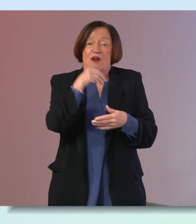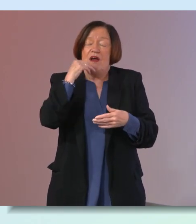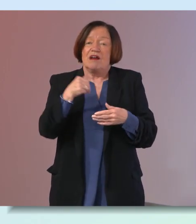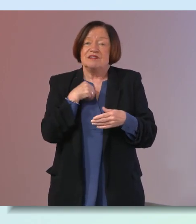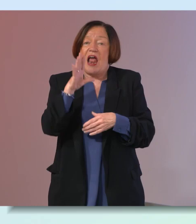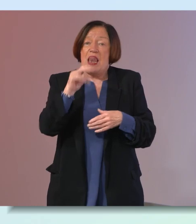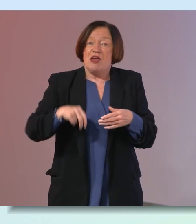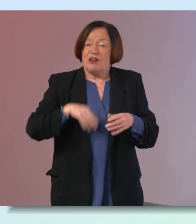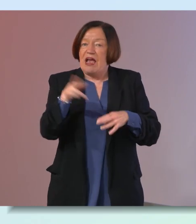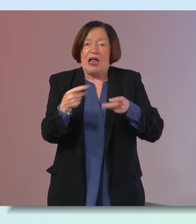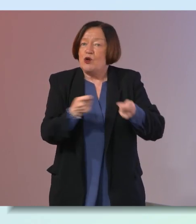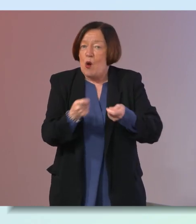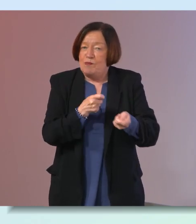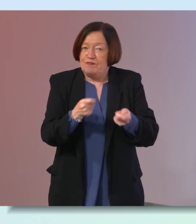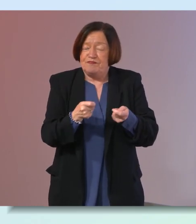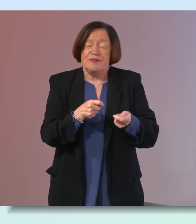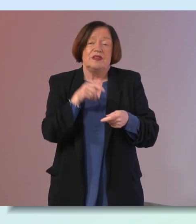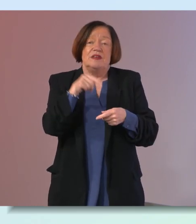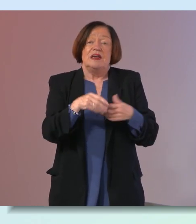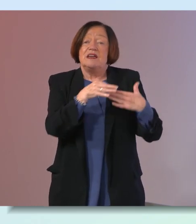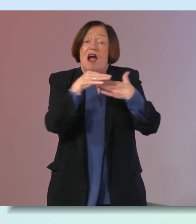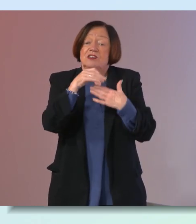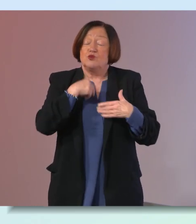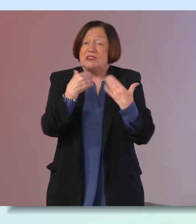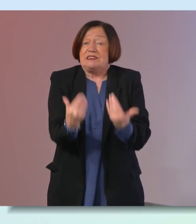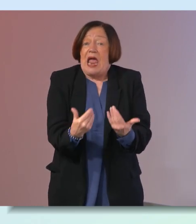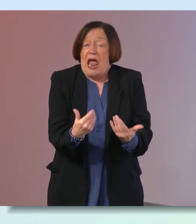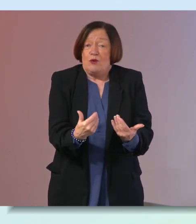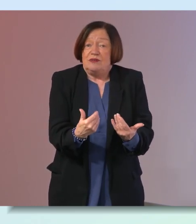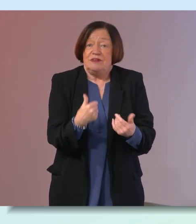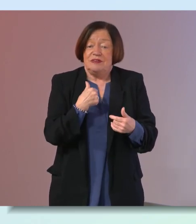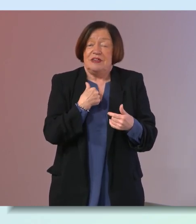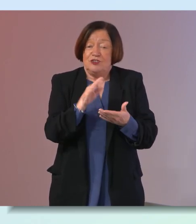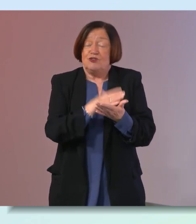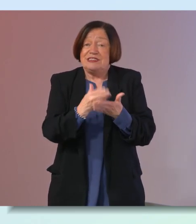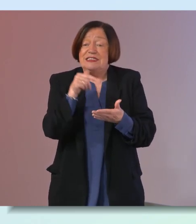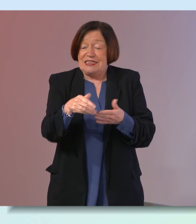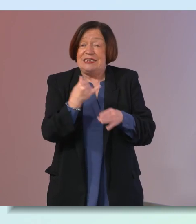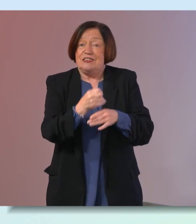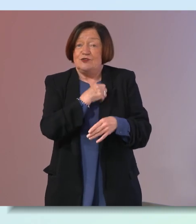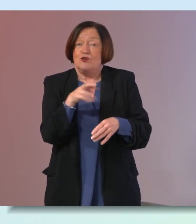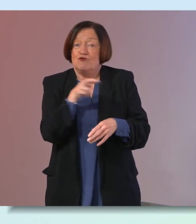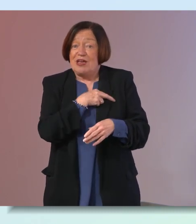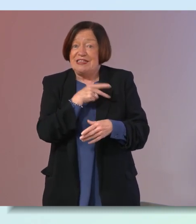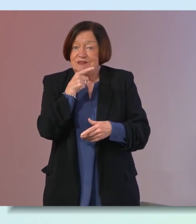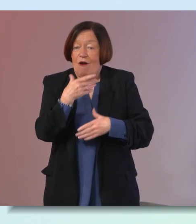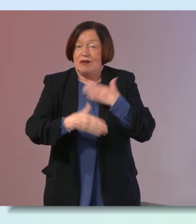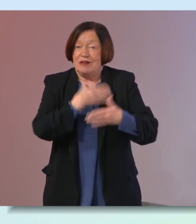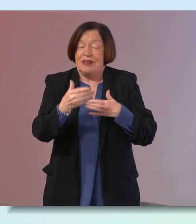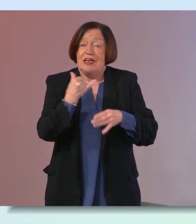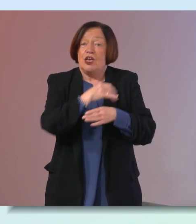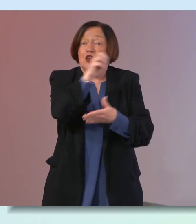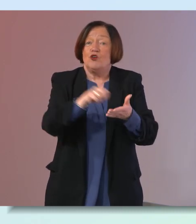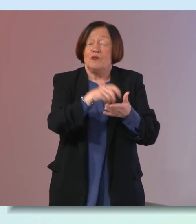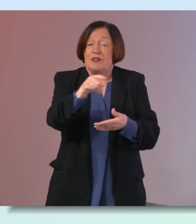our livers can't cope with it and so the guidance to us now i i i translated this into real speak because in europe